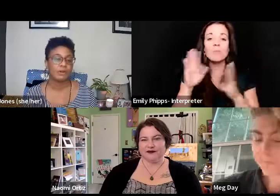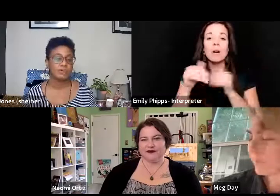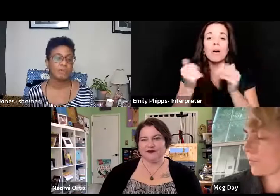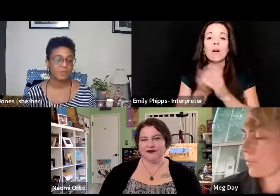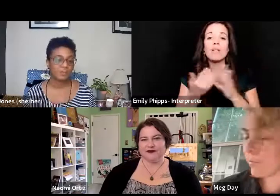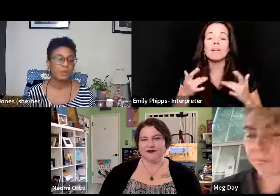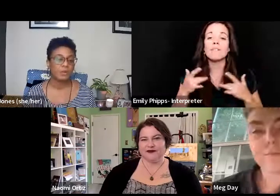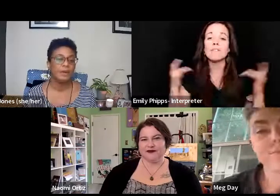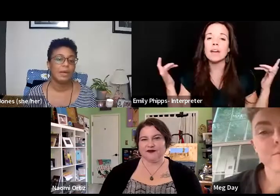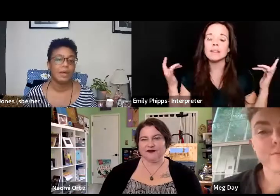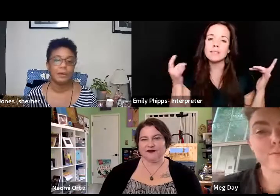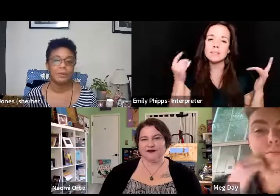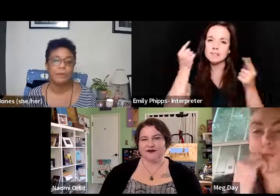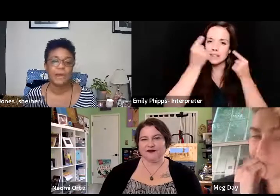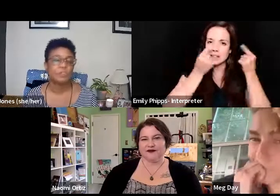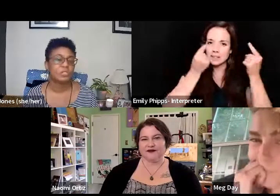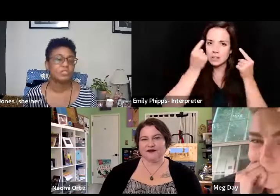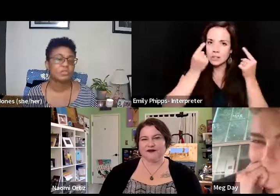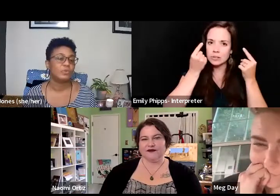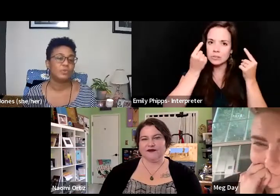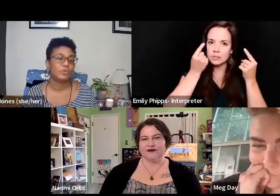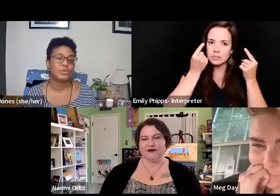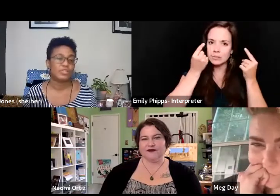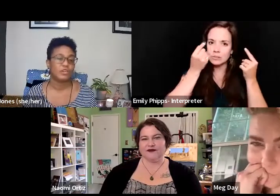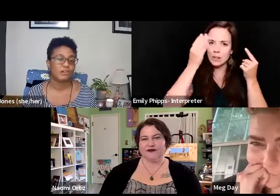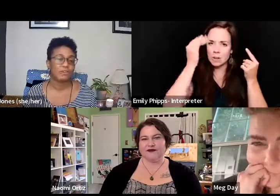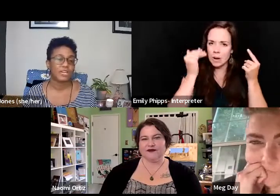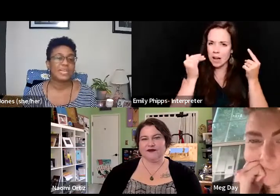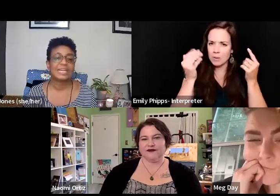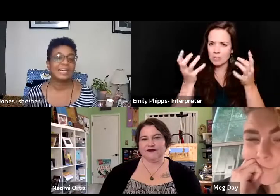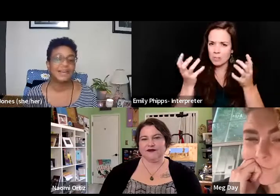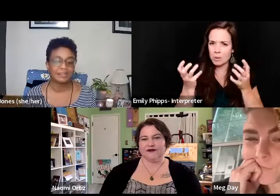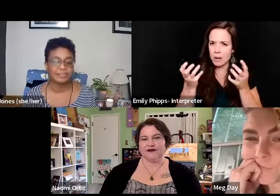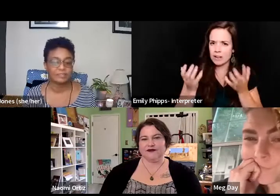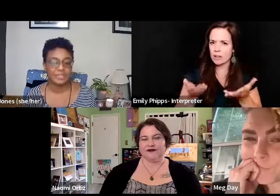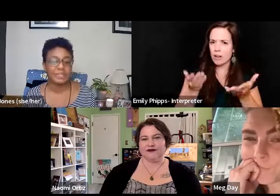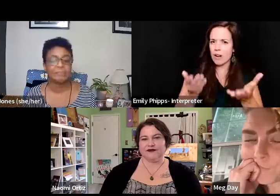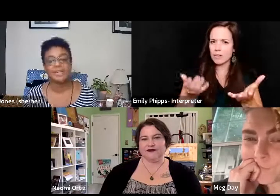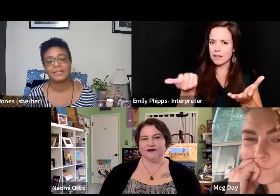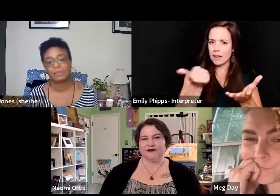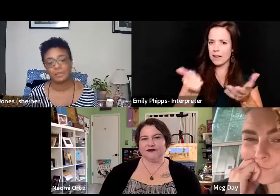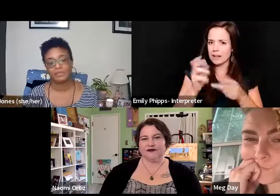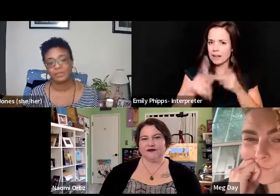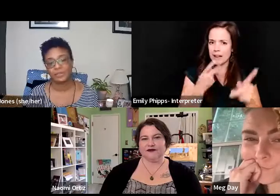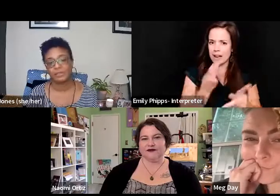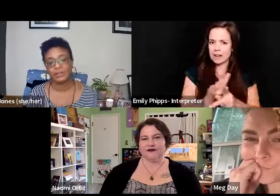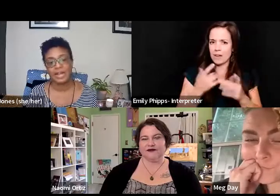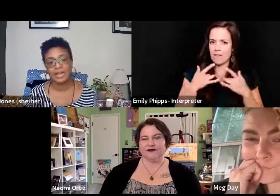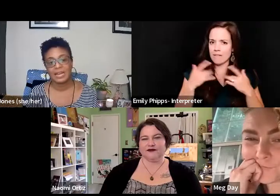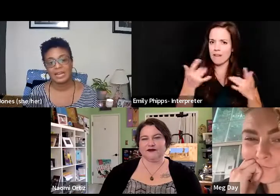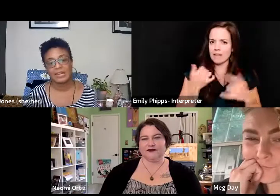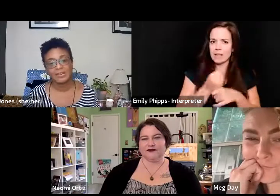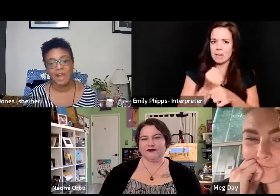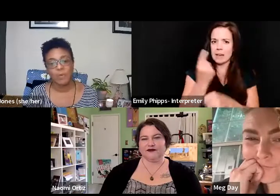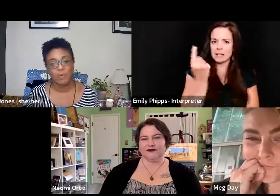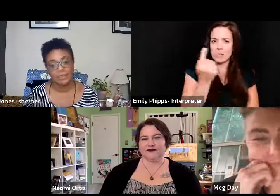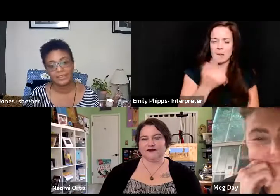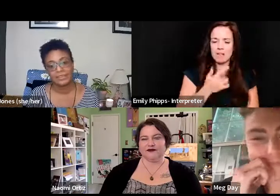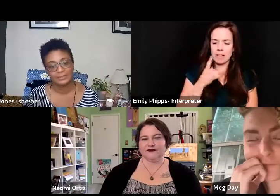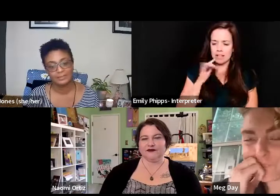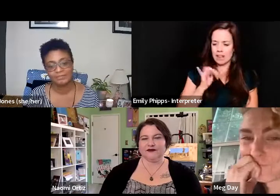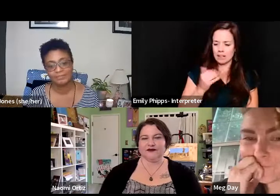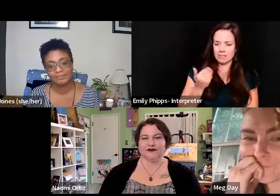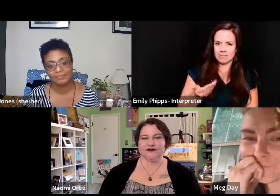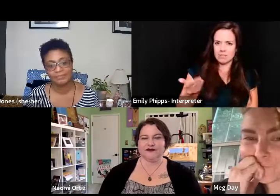the heart of them. Why would you want to offer any kind of event that makes someone feel like they're not